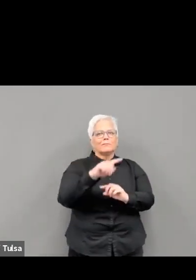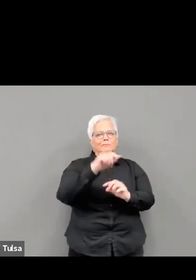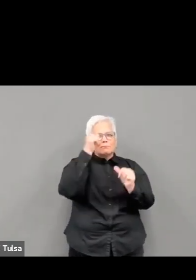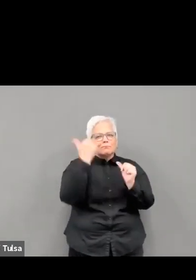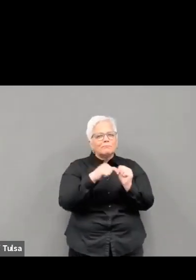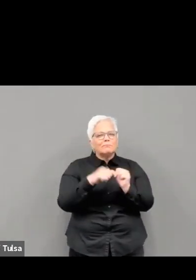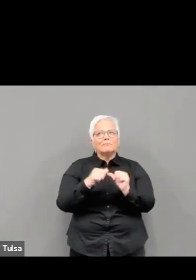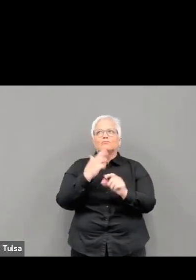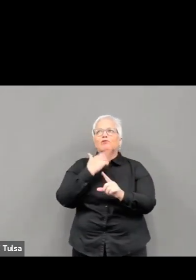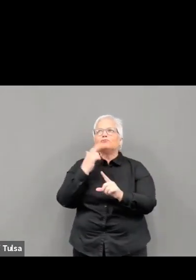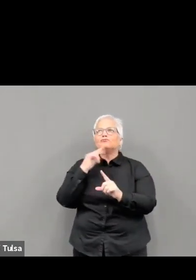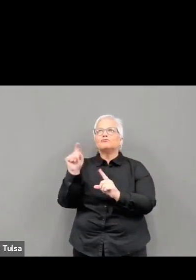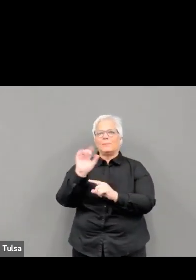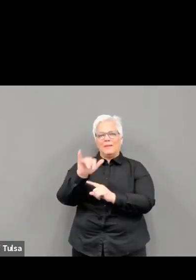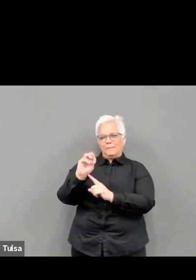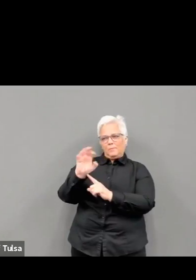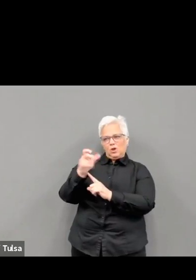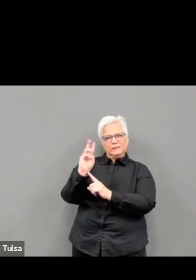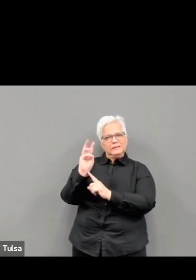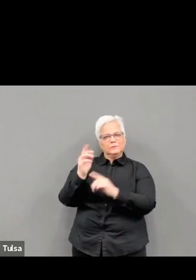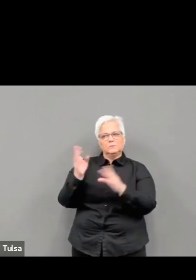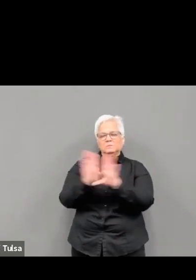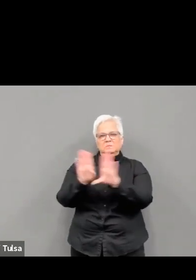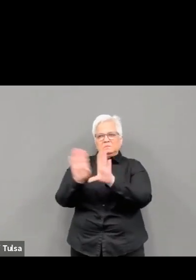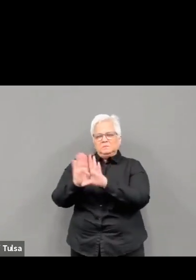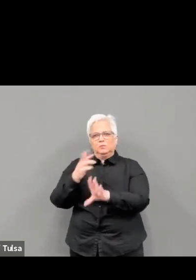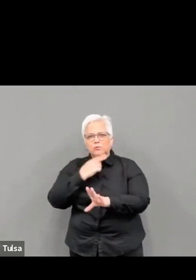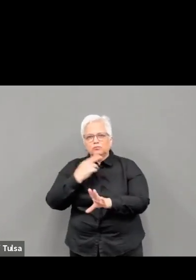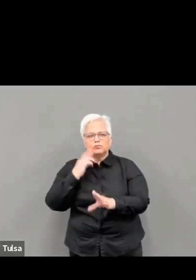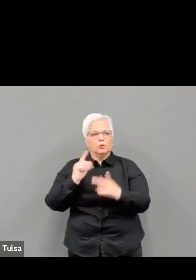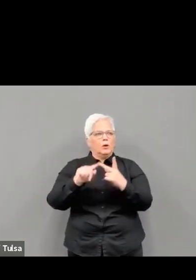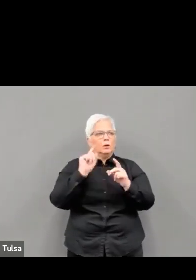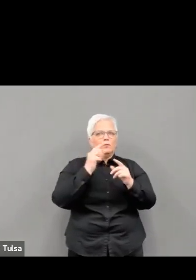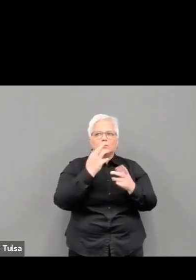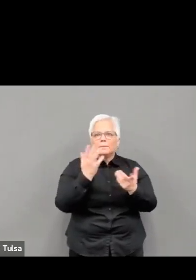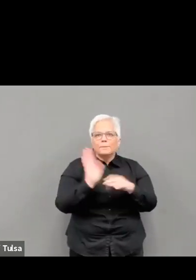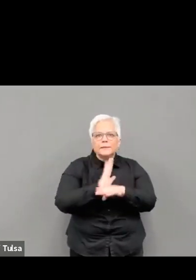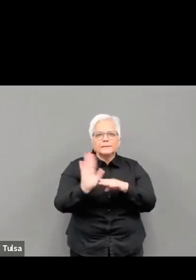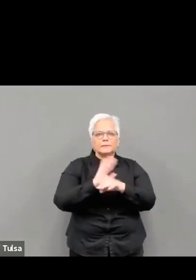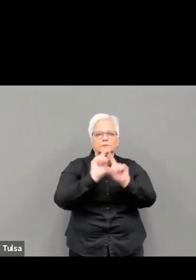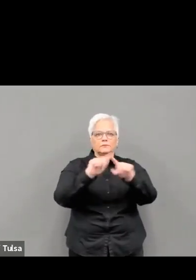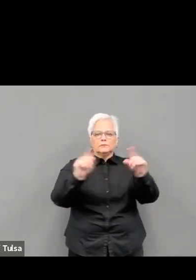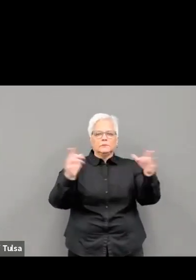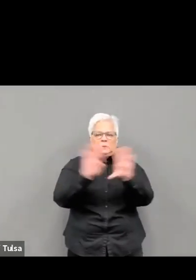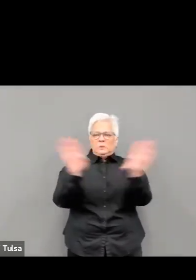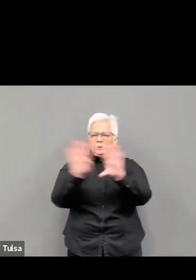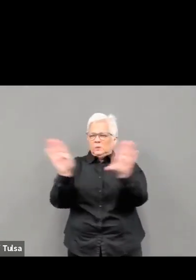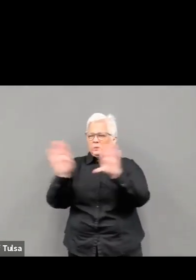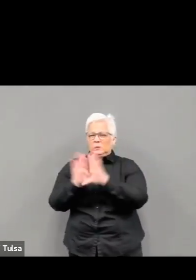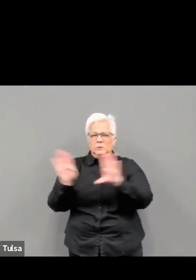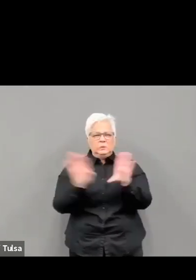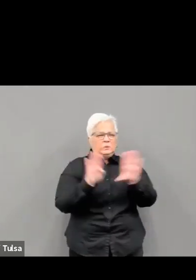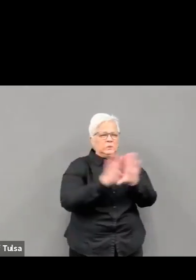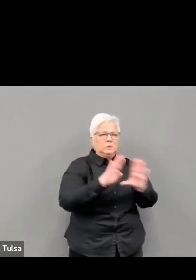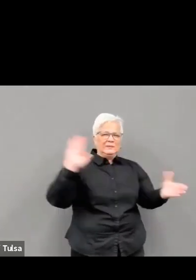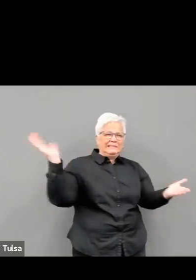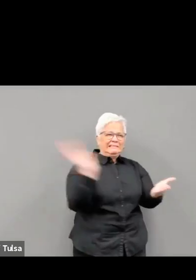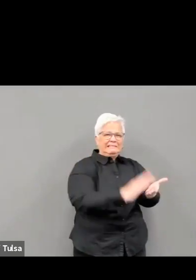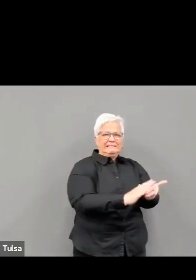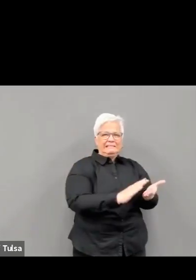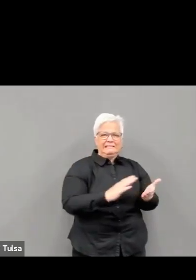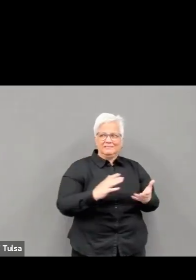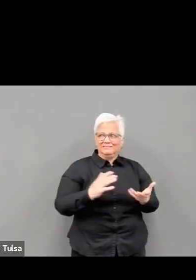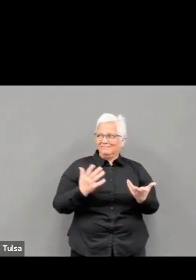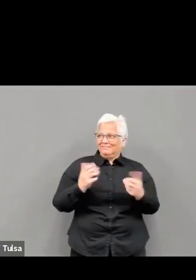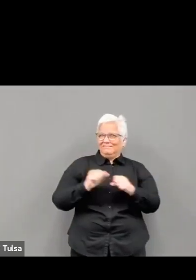limited gatherings to a maximum of 10 people. And on March 28th, Tulsa became the first city in the Tulsa Metro to issue